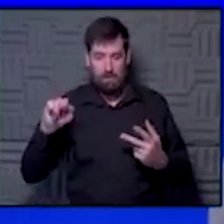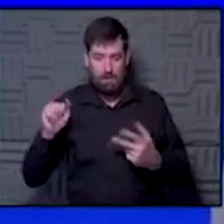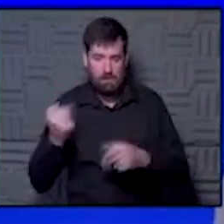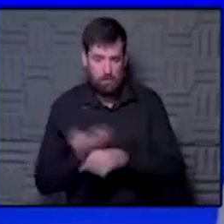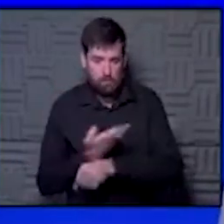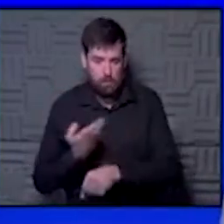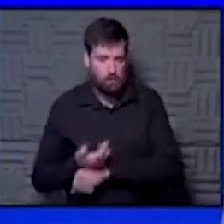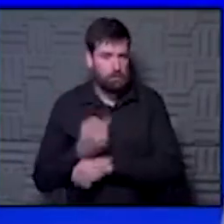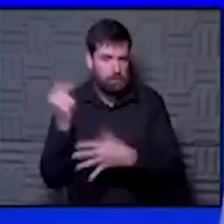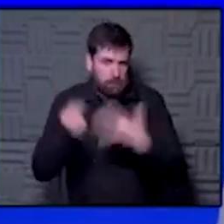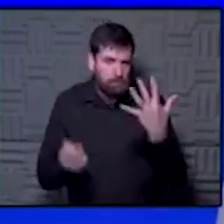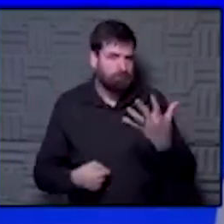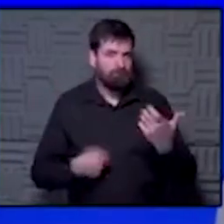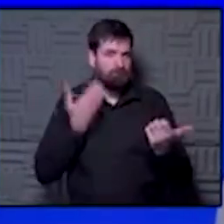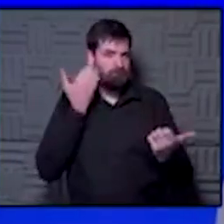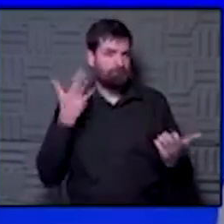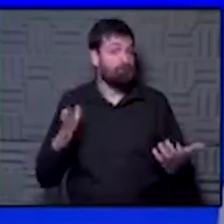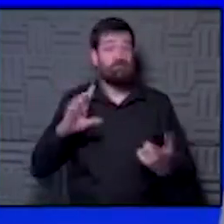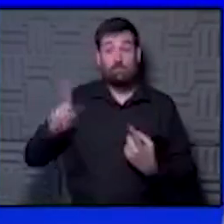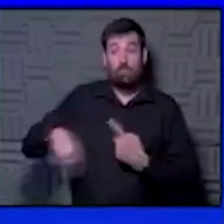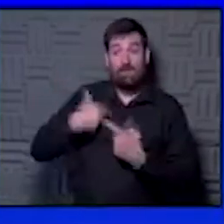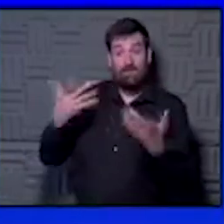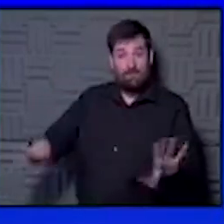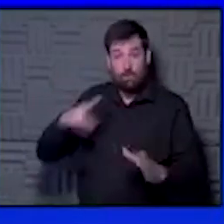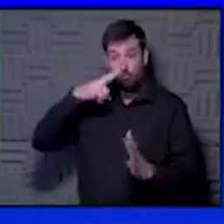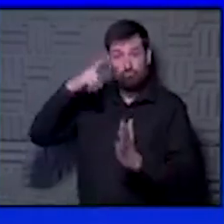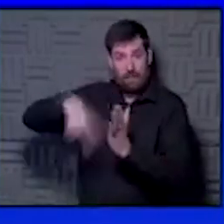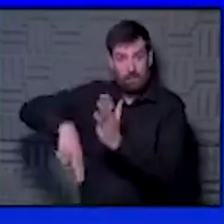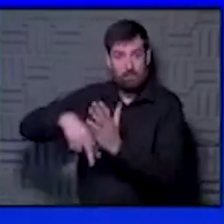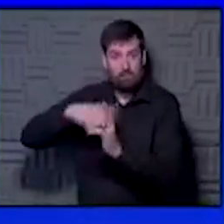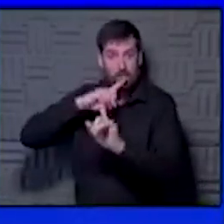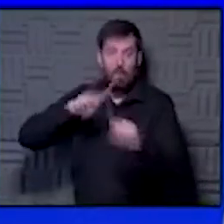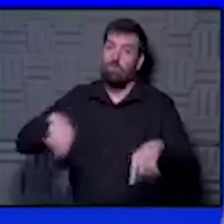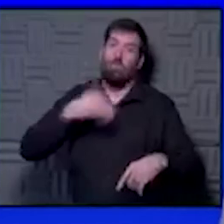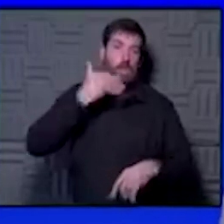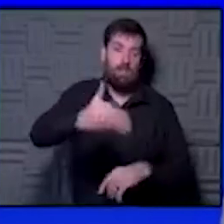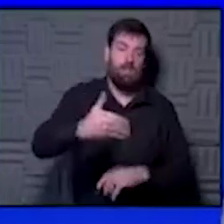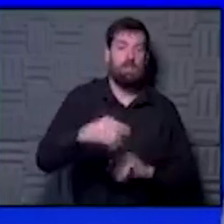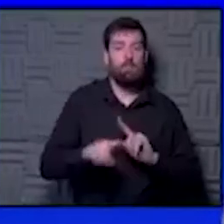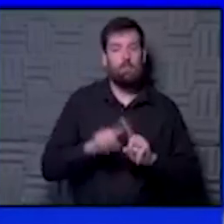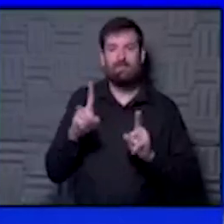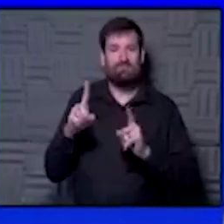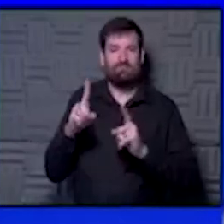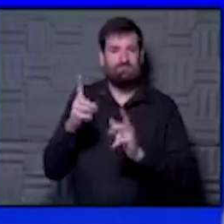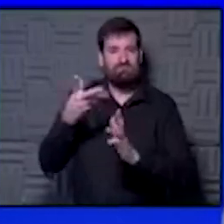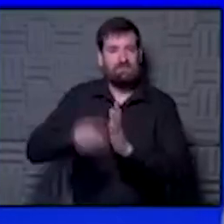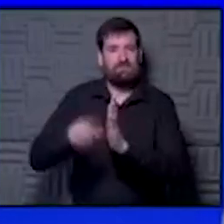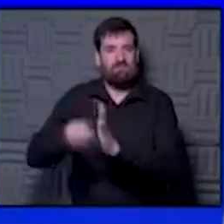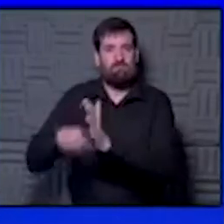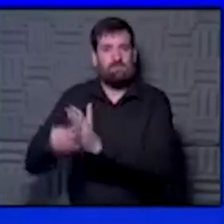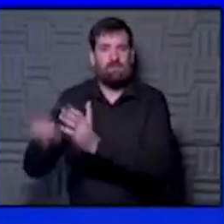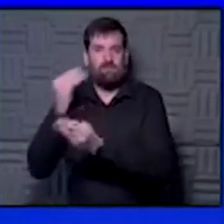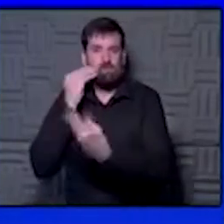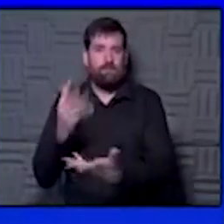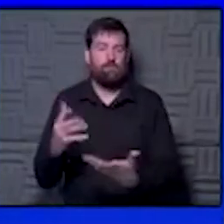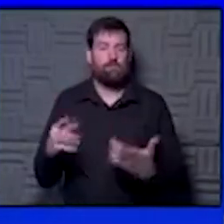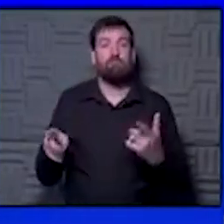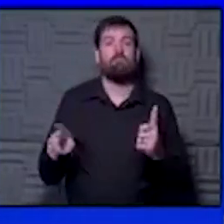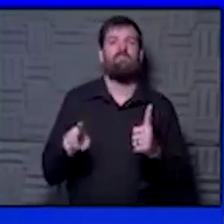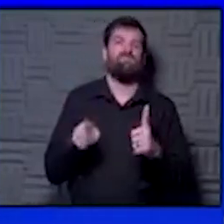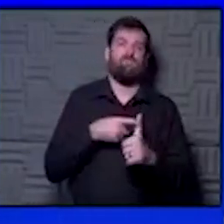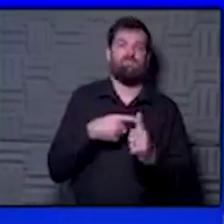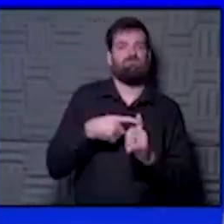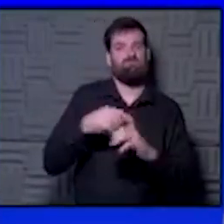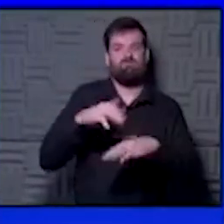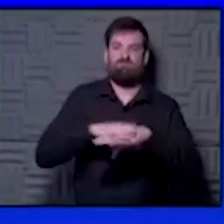a lot of compounding factors that when I read through that report, which was very well done, I didn't see a lot of that information. But that was just an early perusal